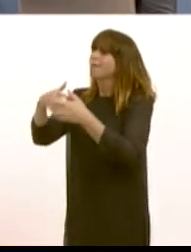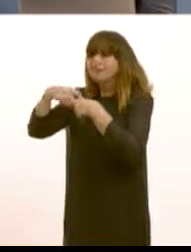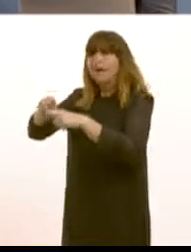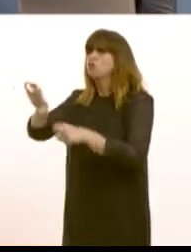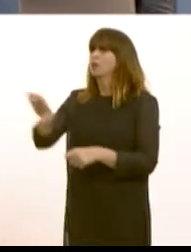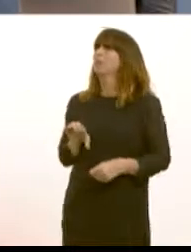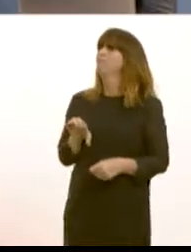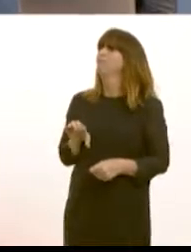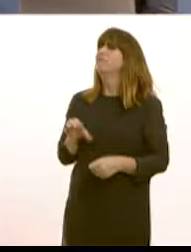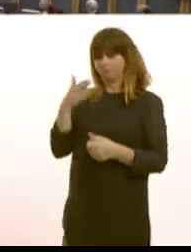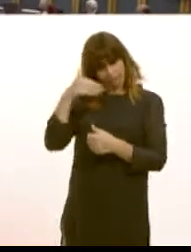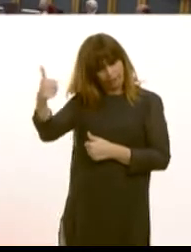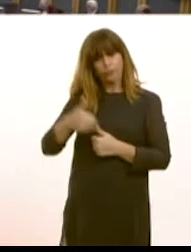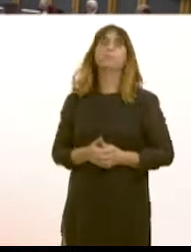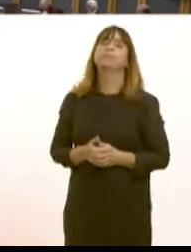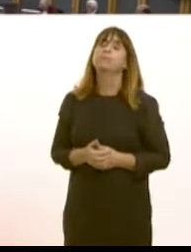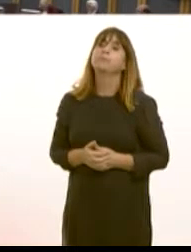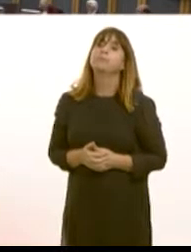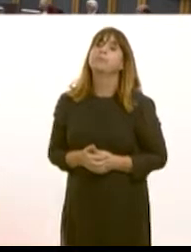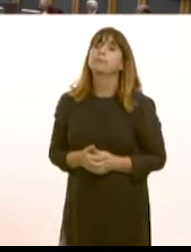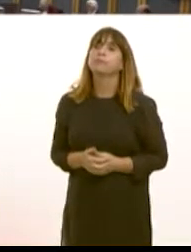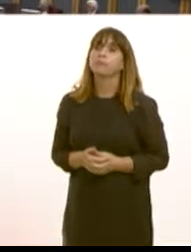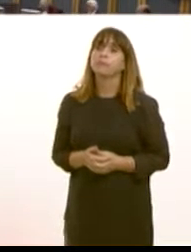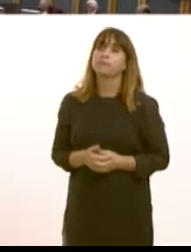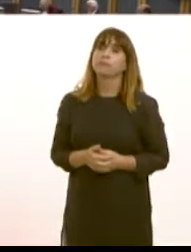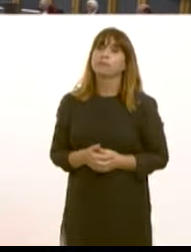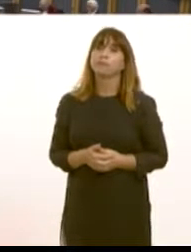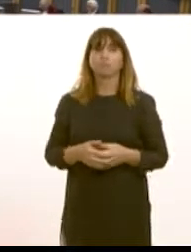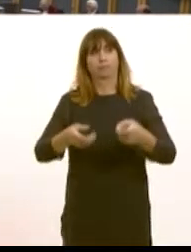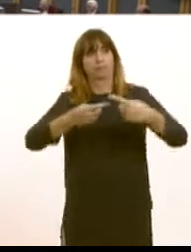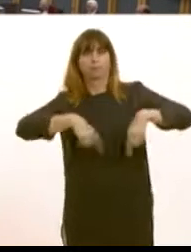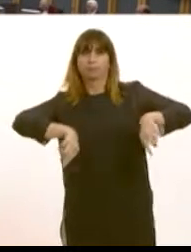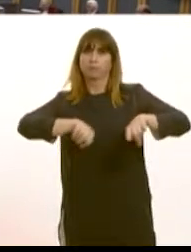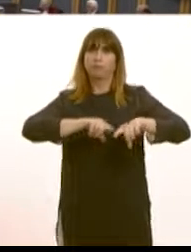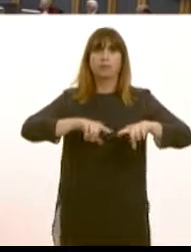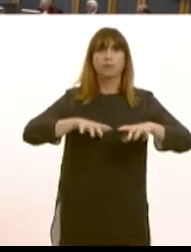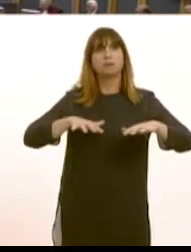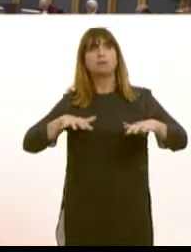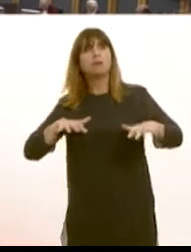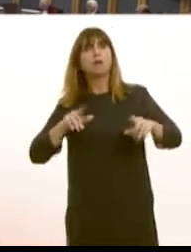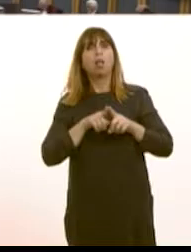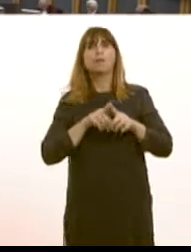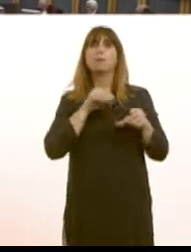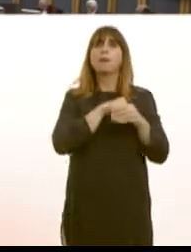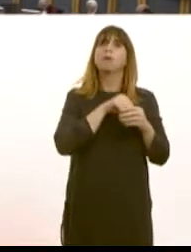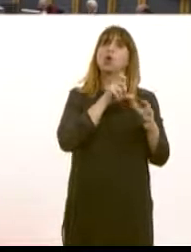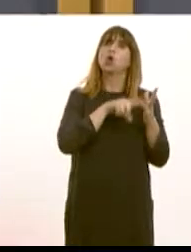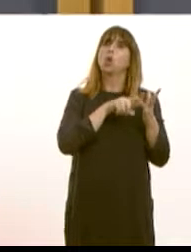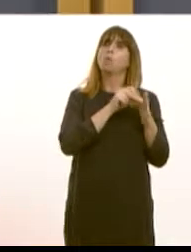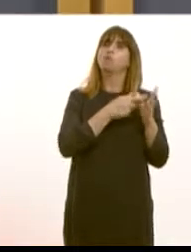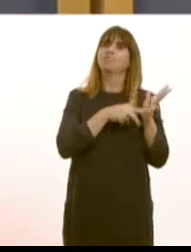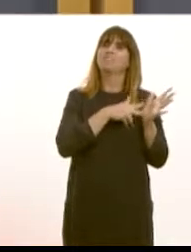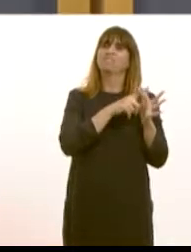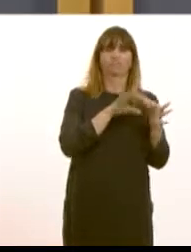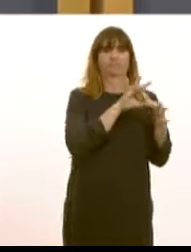Jeremy Miles Jo Clewydh First Minister several of us on these benches are also members of the Co-operative Party and spent